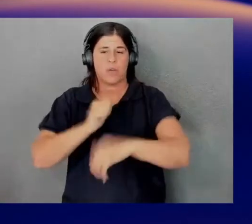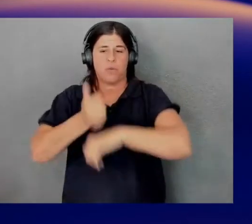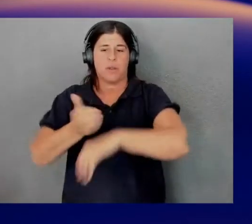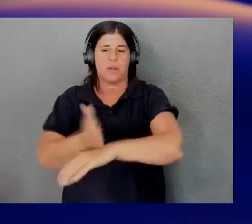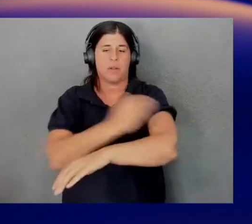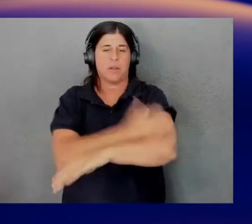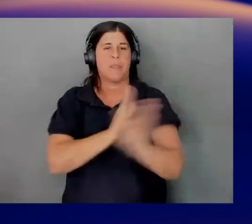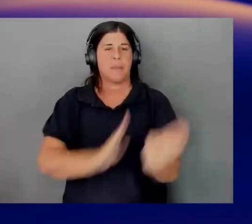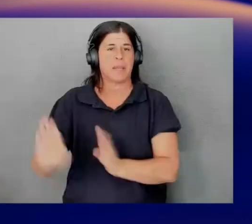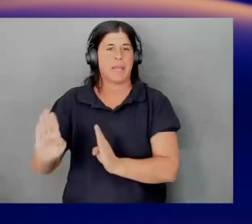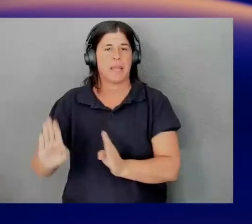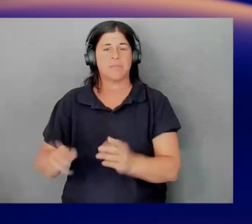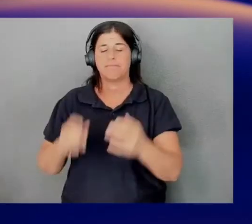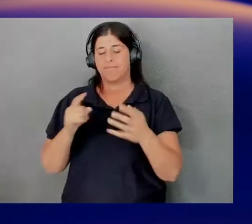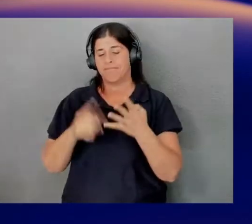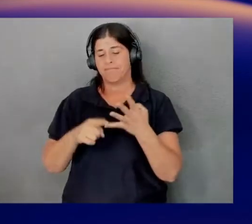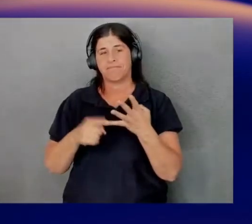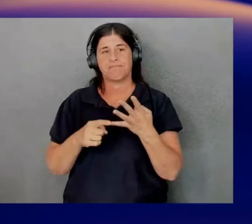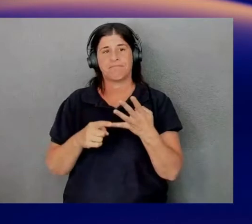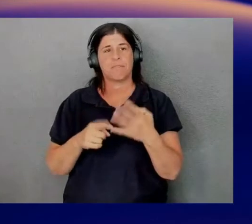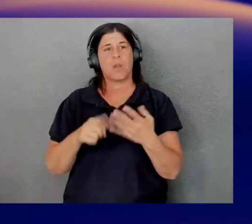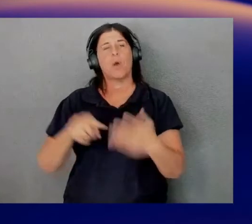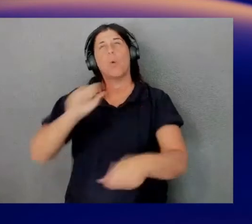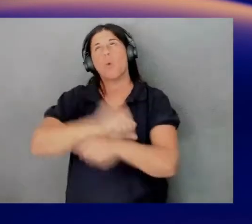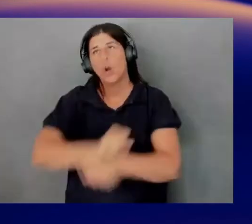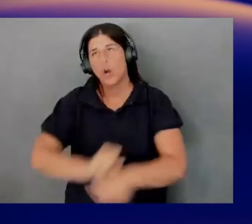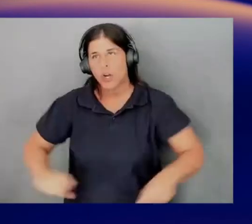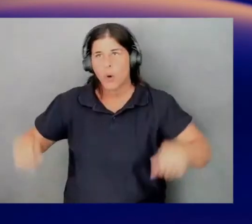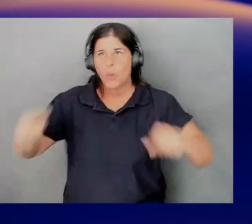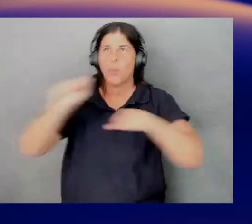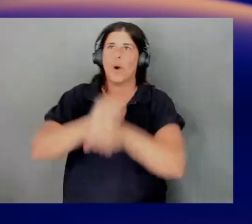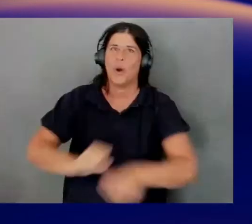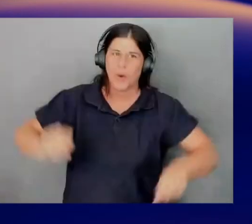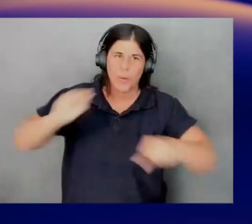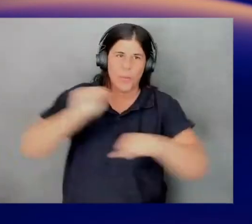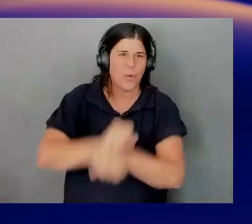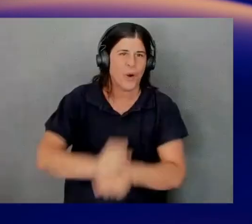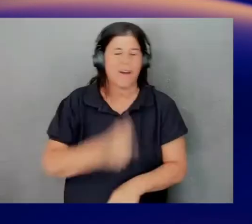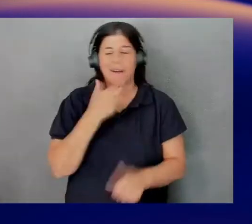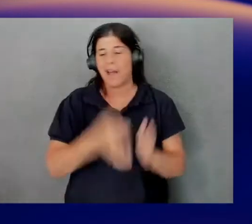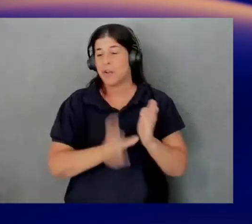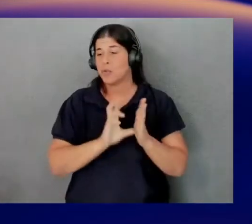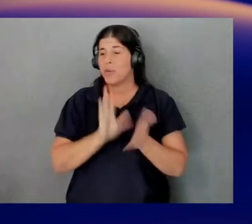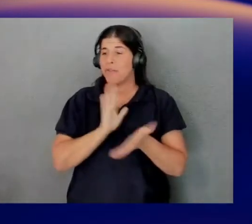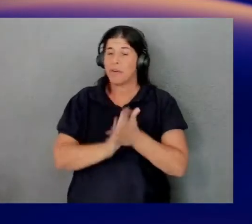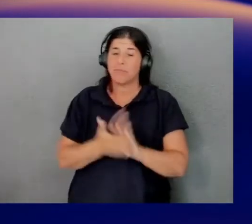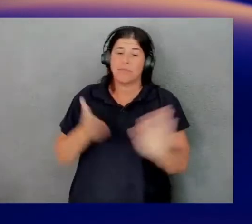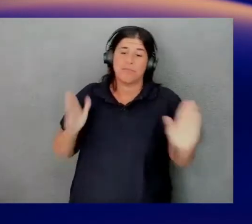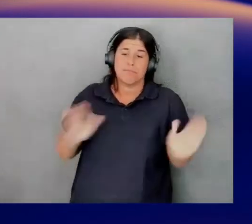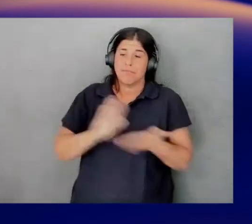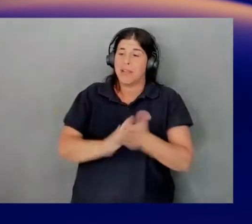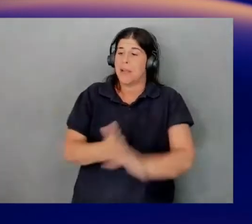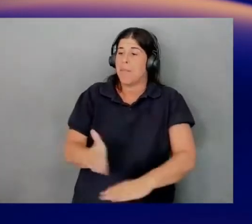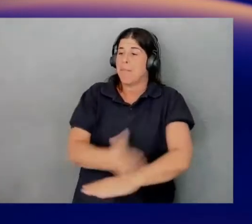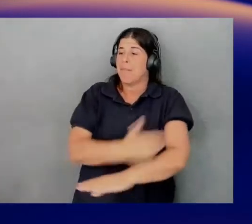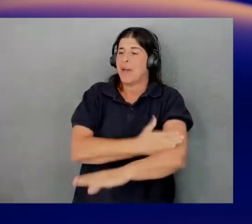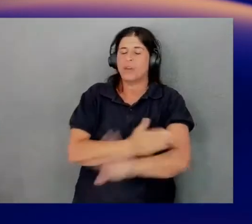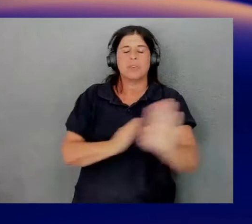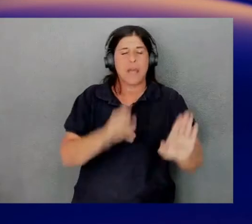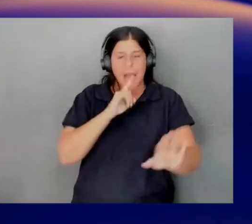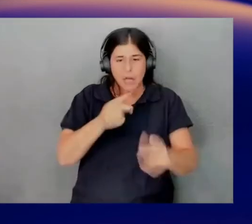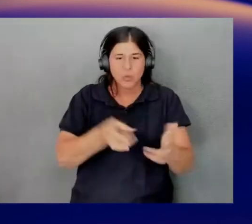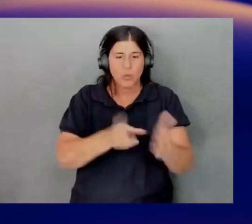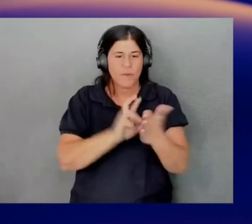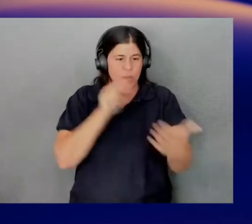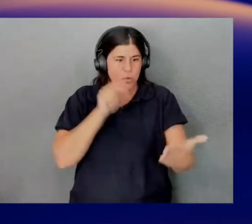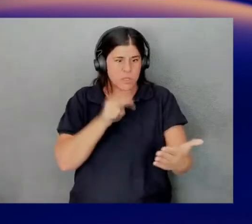you just have to work, work, and work, right? Not just doing a review would help them get better over time. Right. It's the actual work that